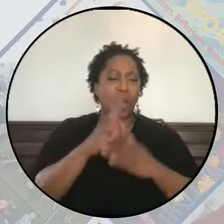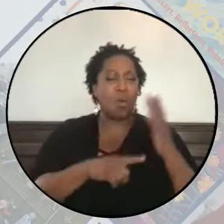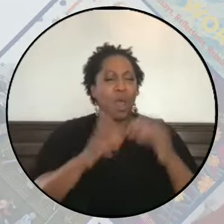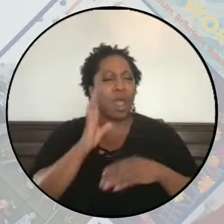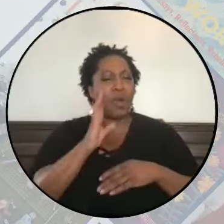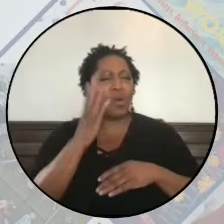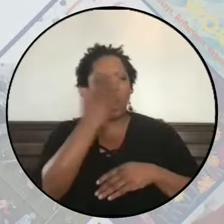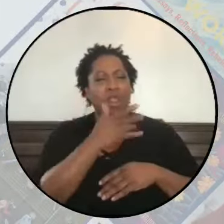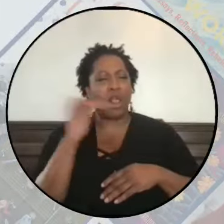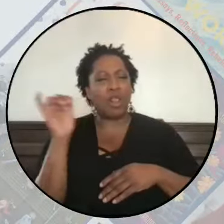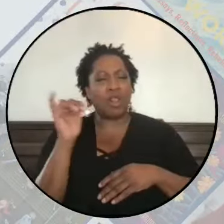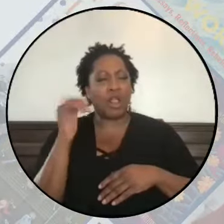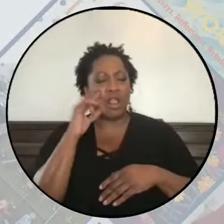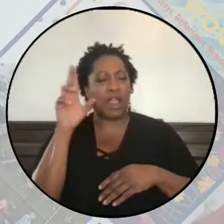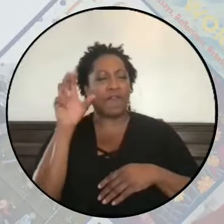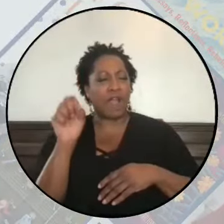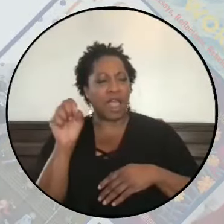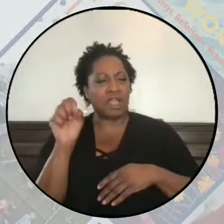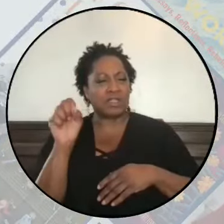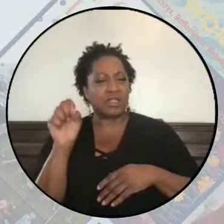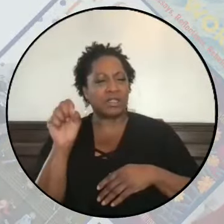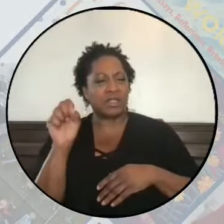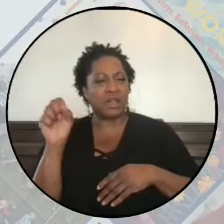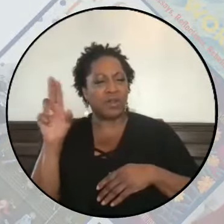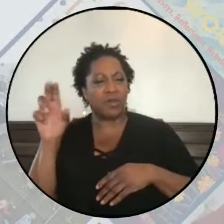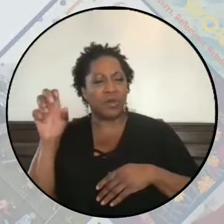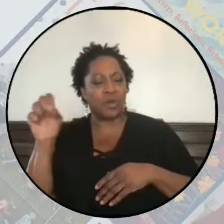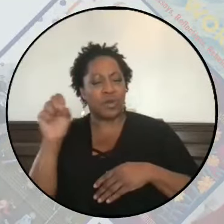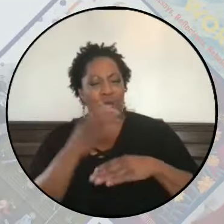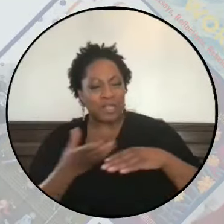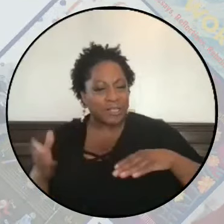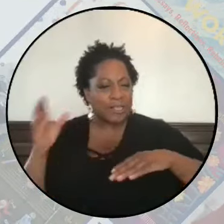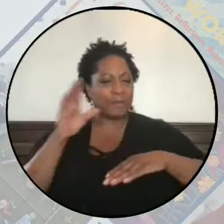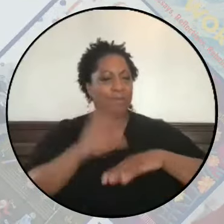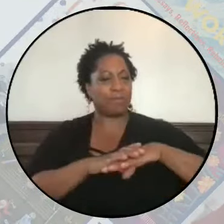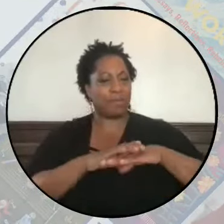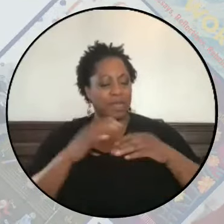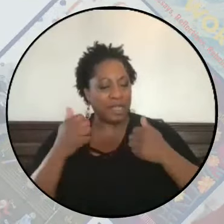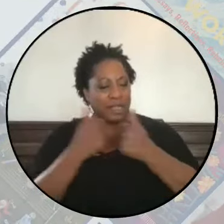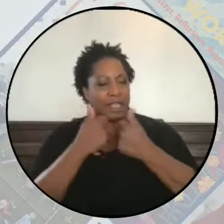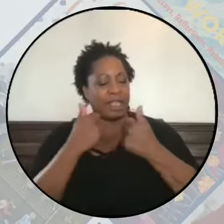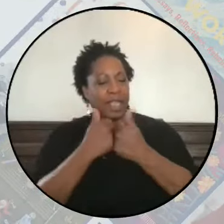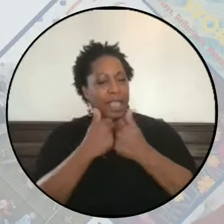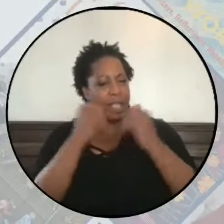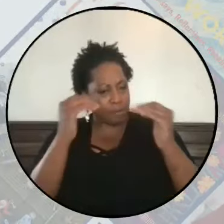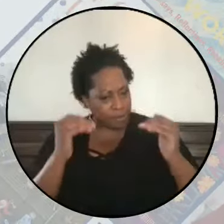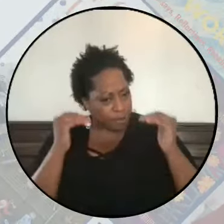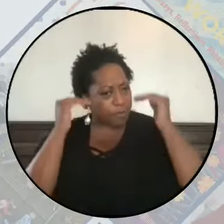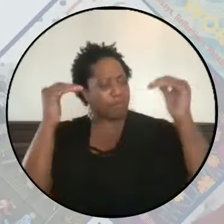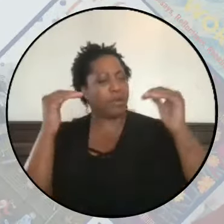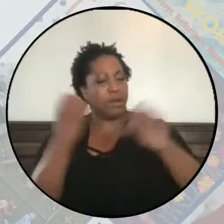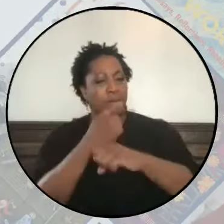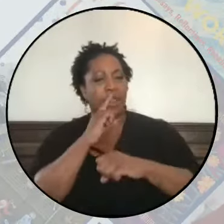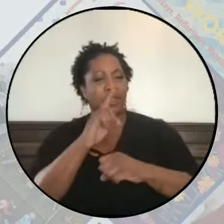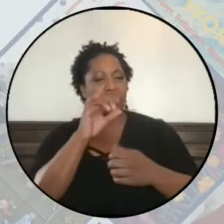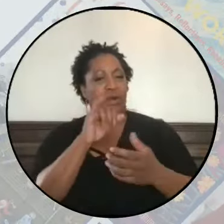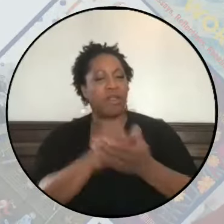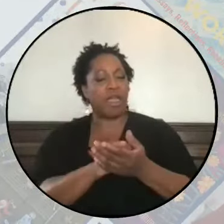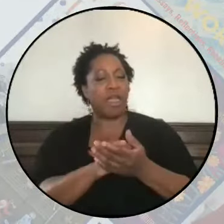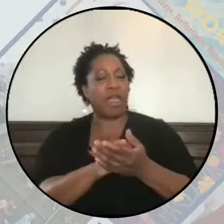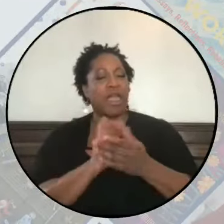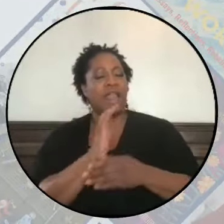look like for us to up that ante to ensure that